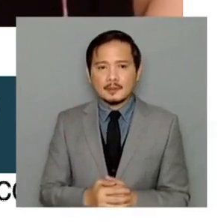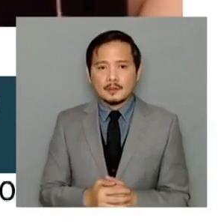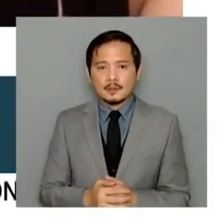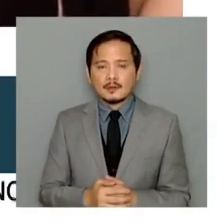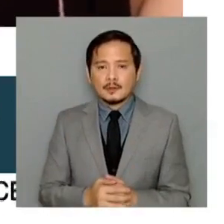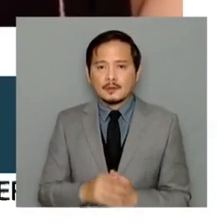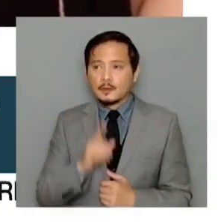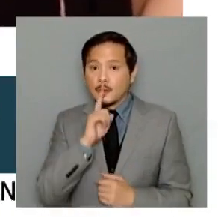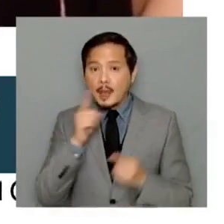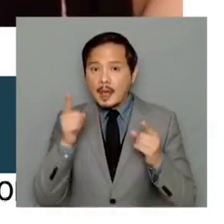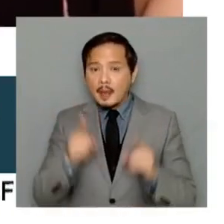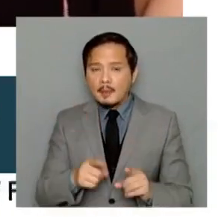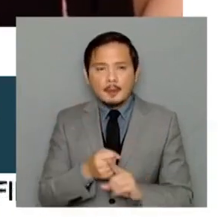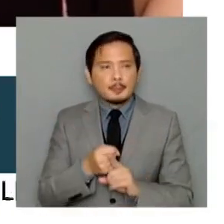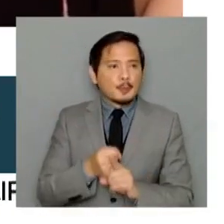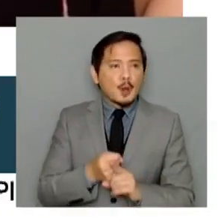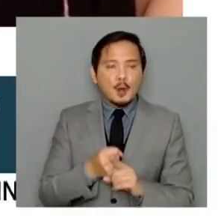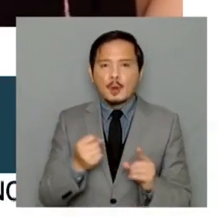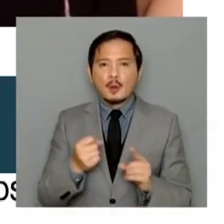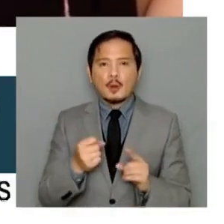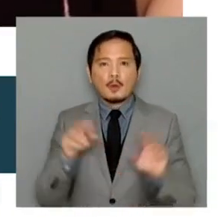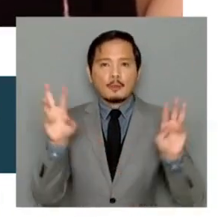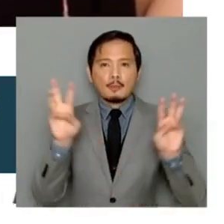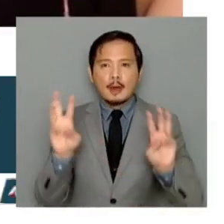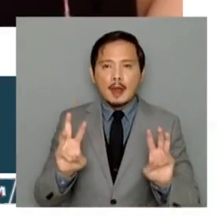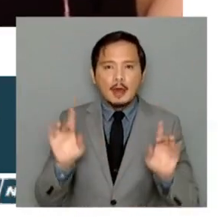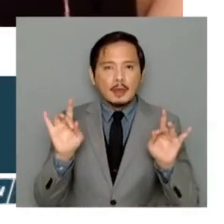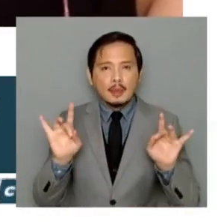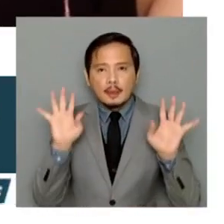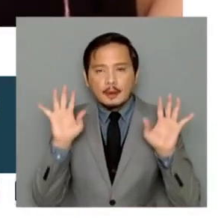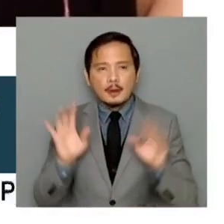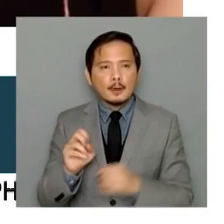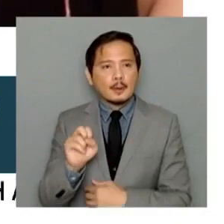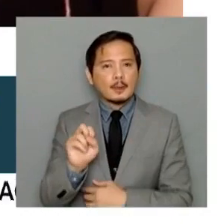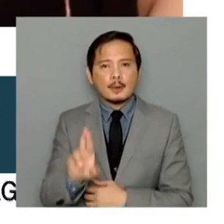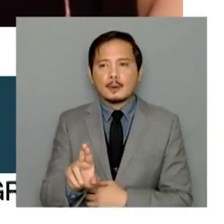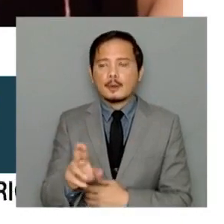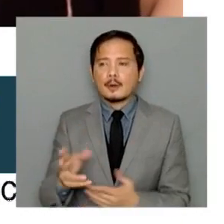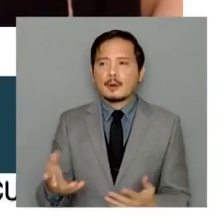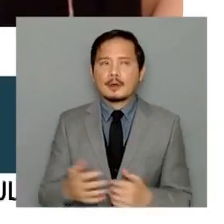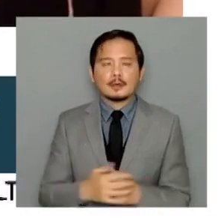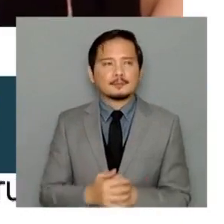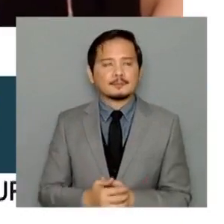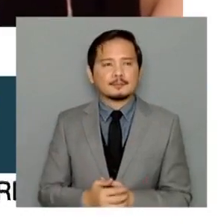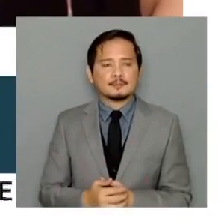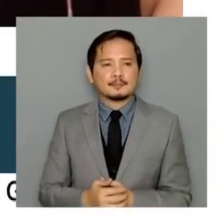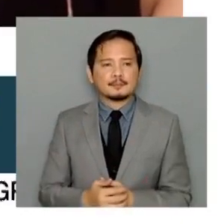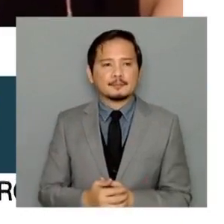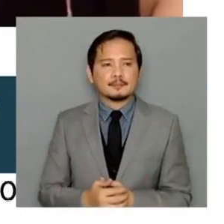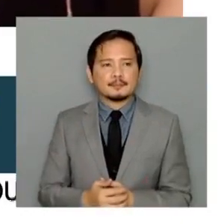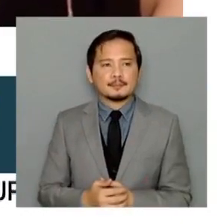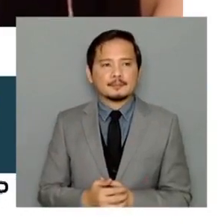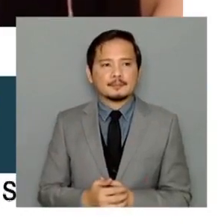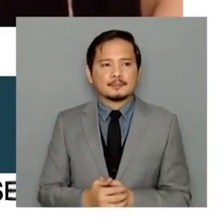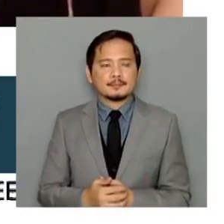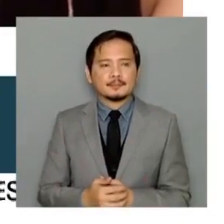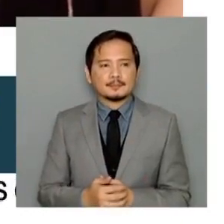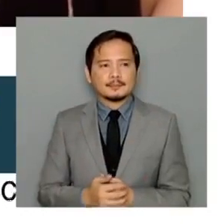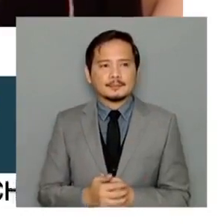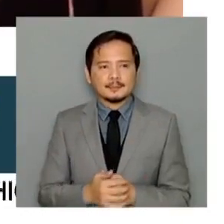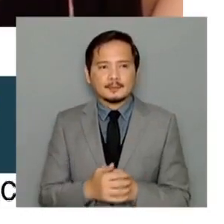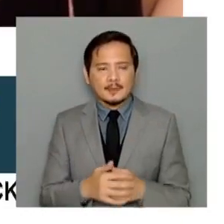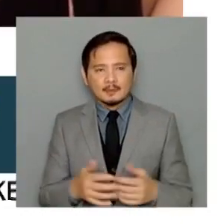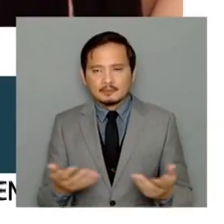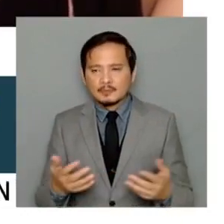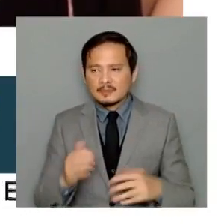weather or, you know, putting up something to benefit the public. It's more than